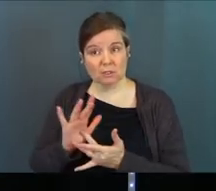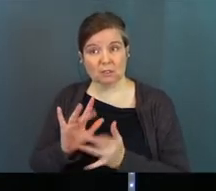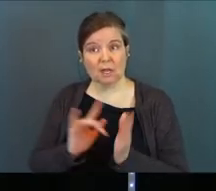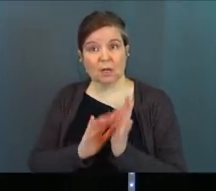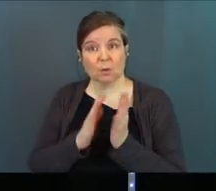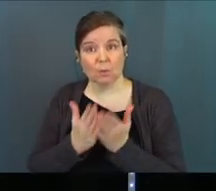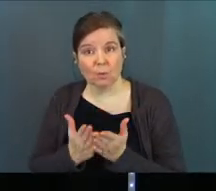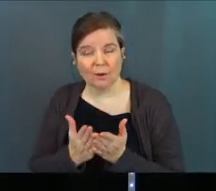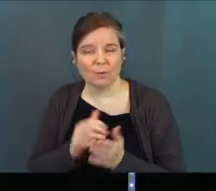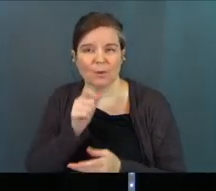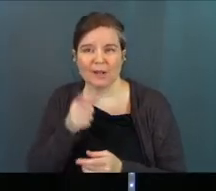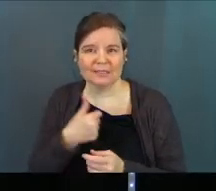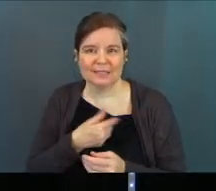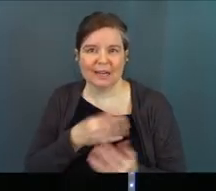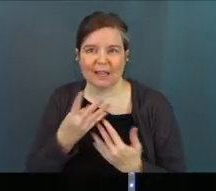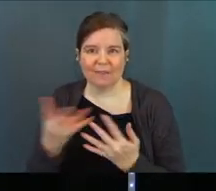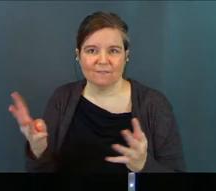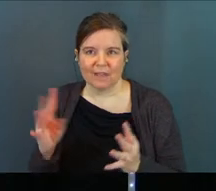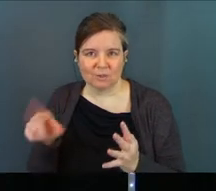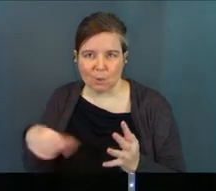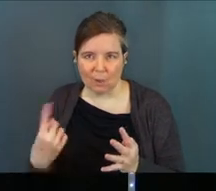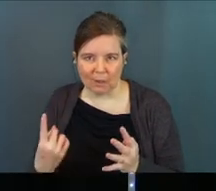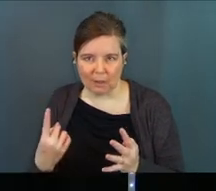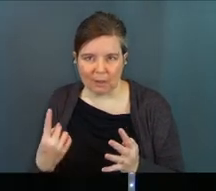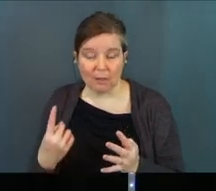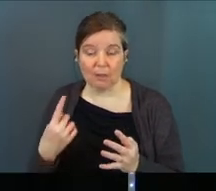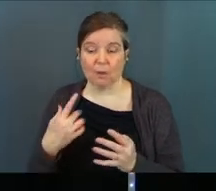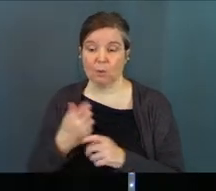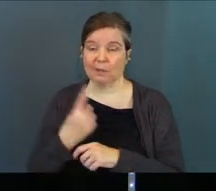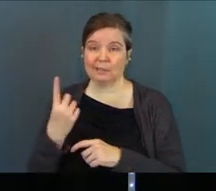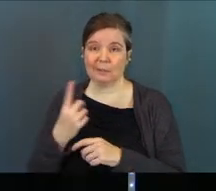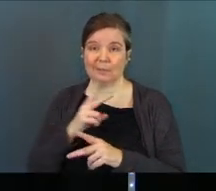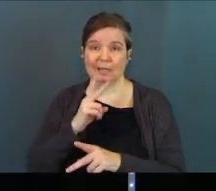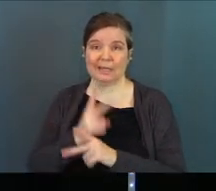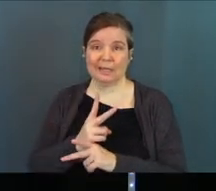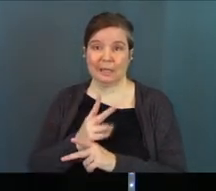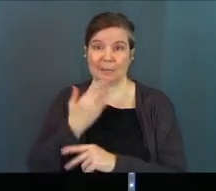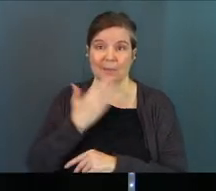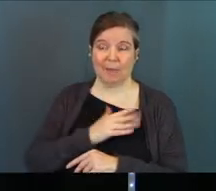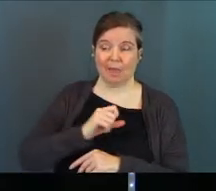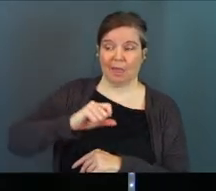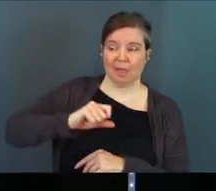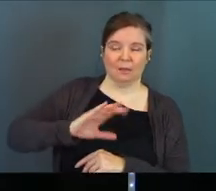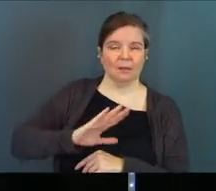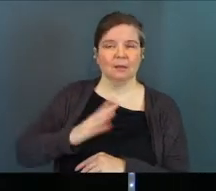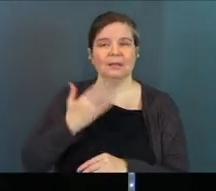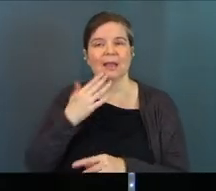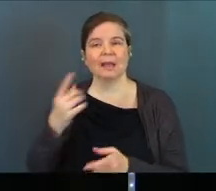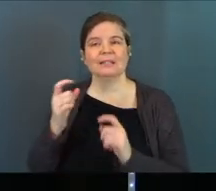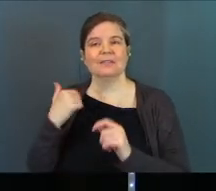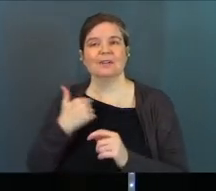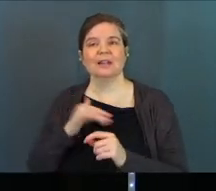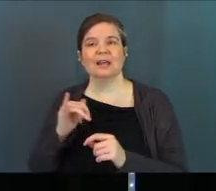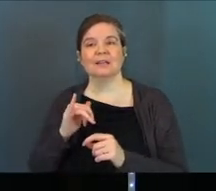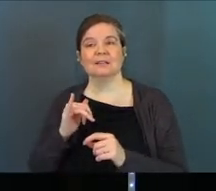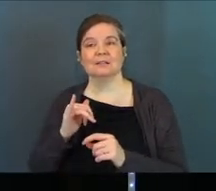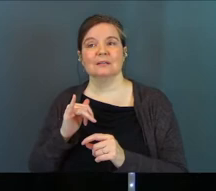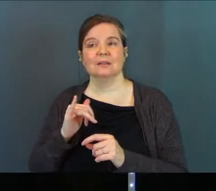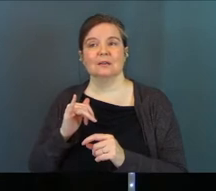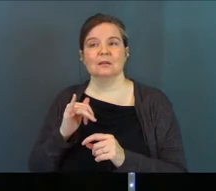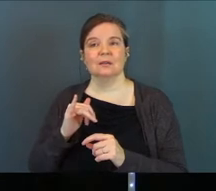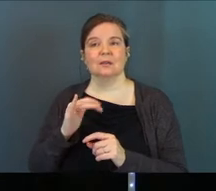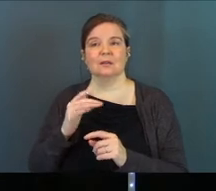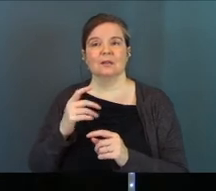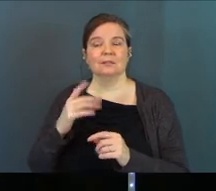and His Word, we're not just getting a fence, okay? We're not just getting something that's keeping the bad out. No, no, no, no. God is giving us, like it says in that verse,